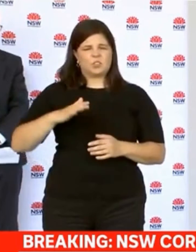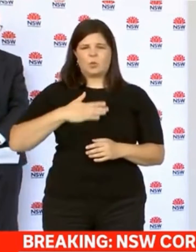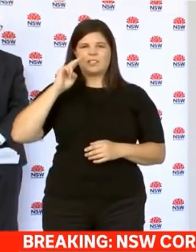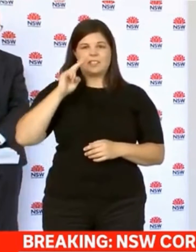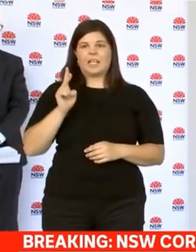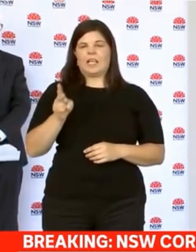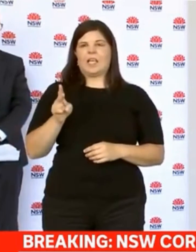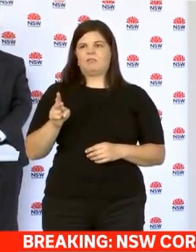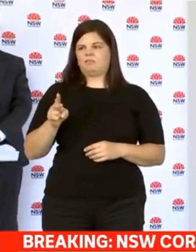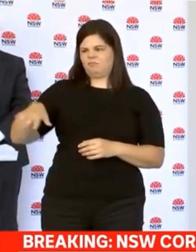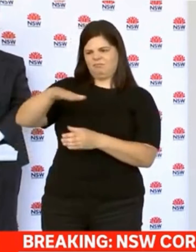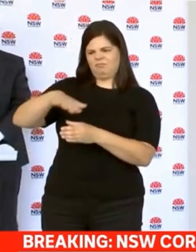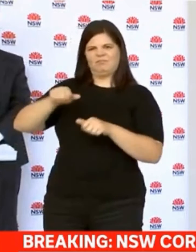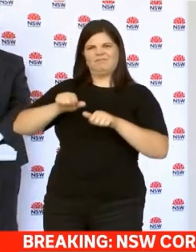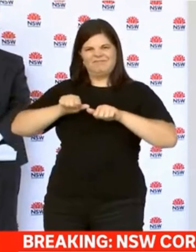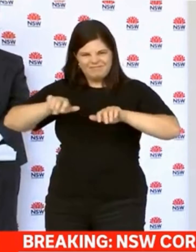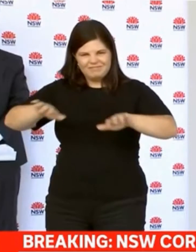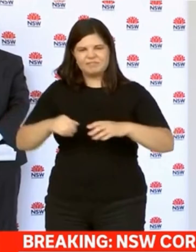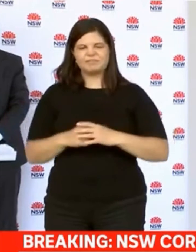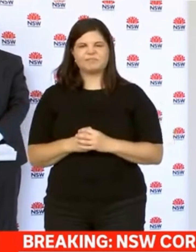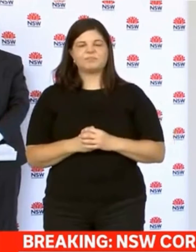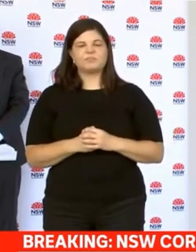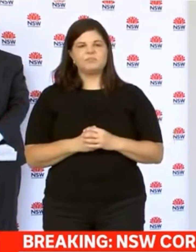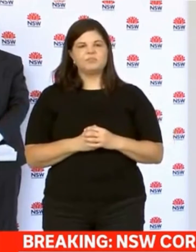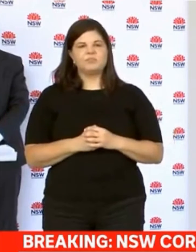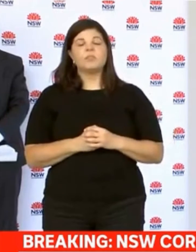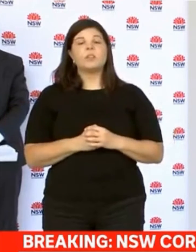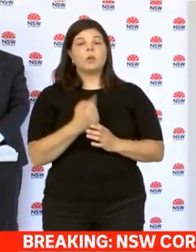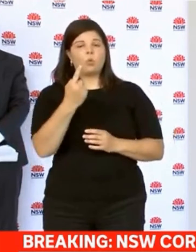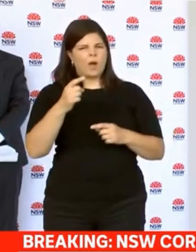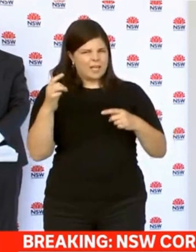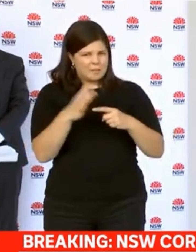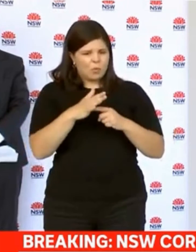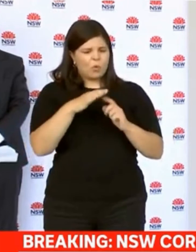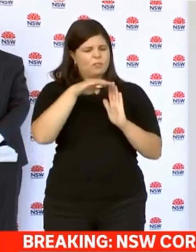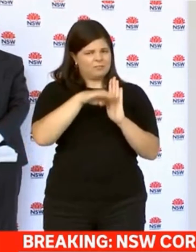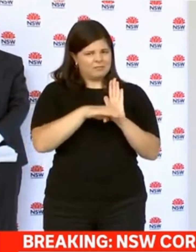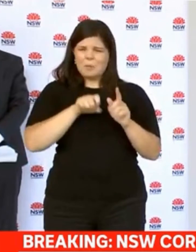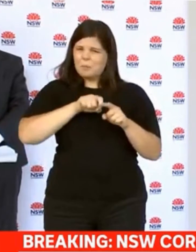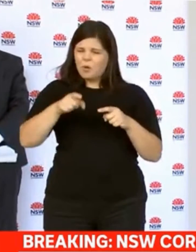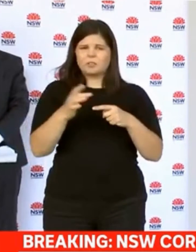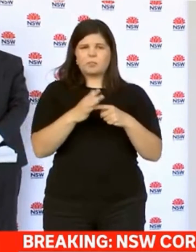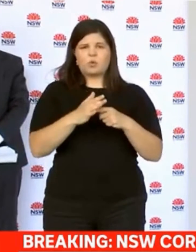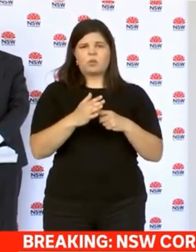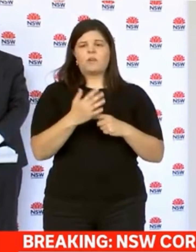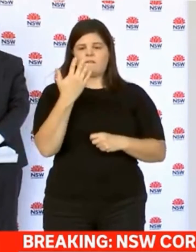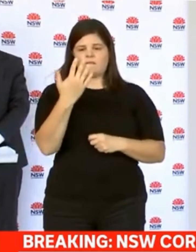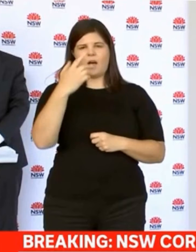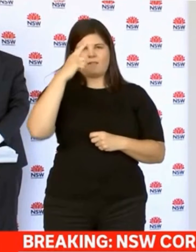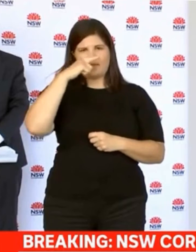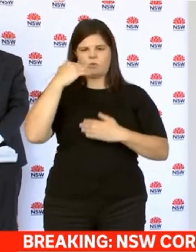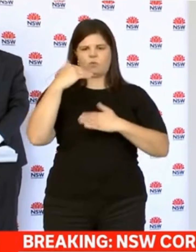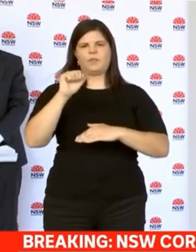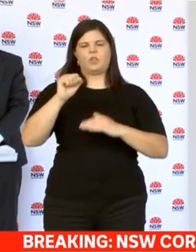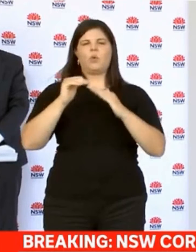which is why we have the current restrictions in place. But the one restriction that we want everybody to focus on at the moment is not having more than five